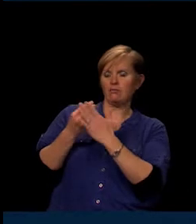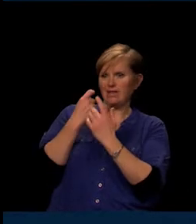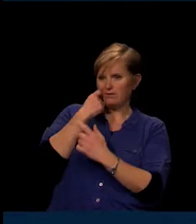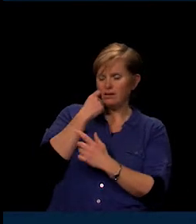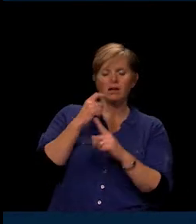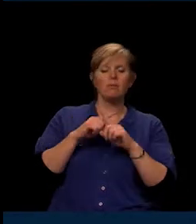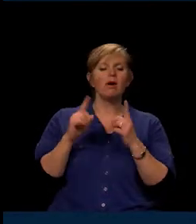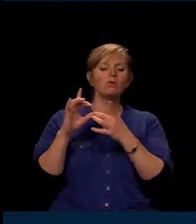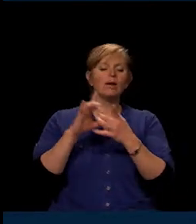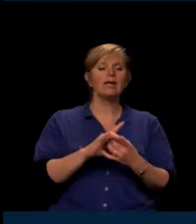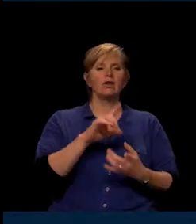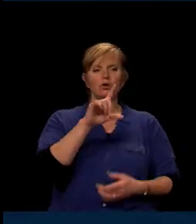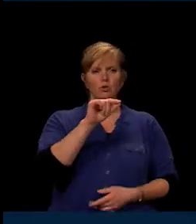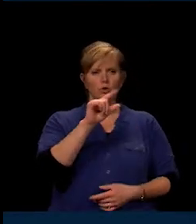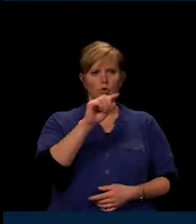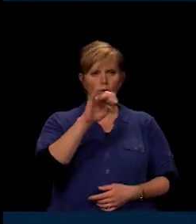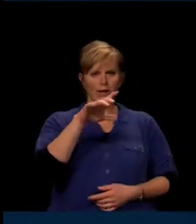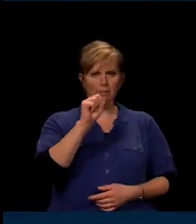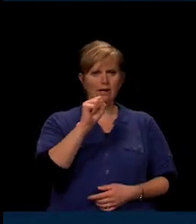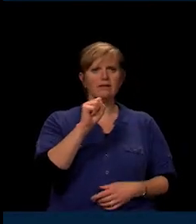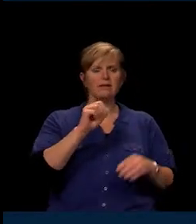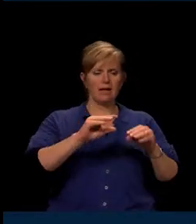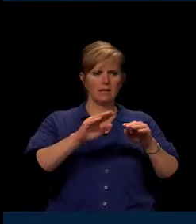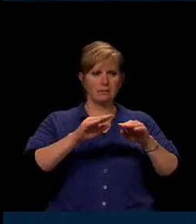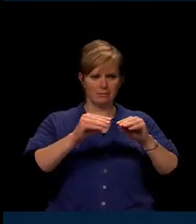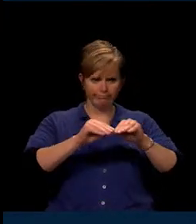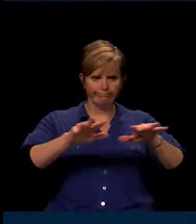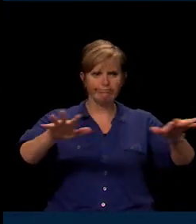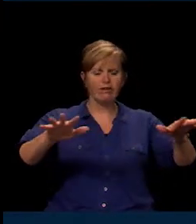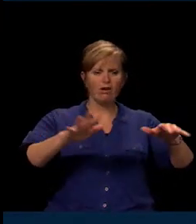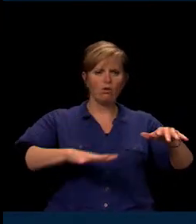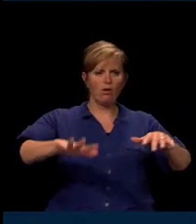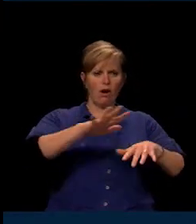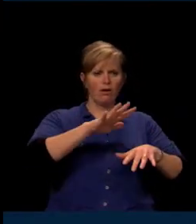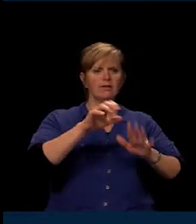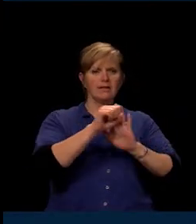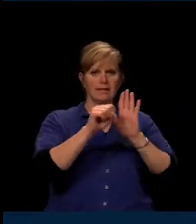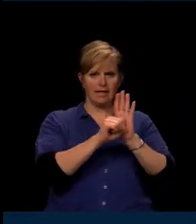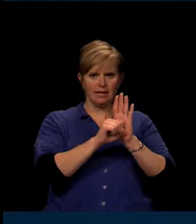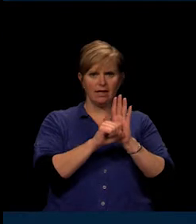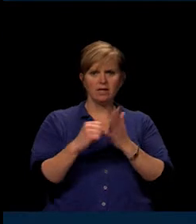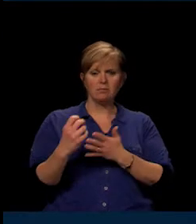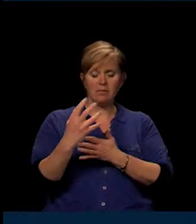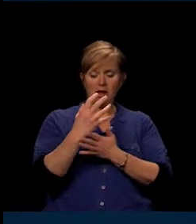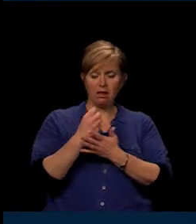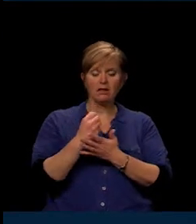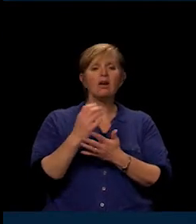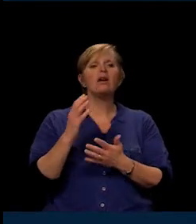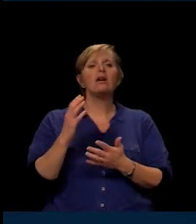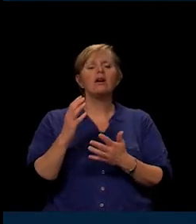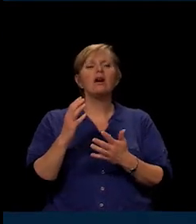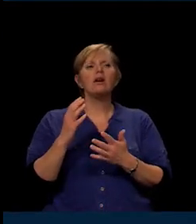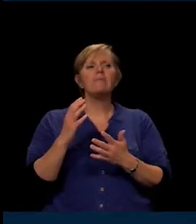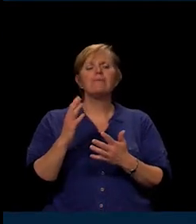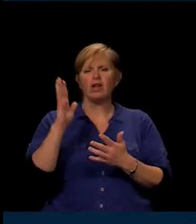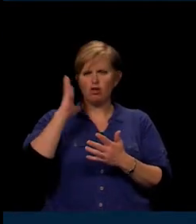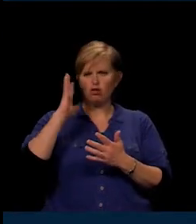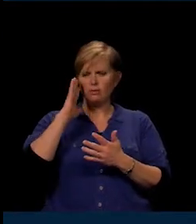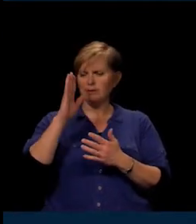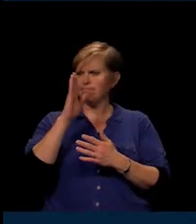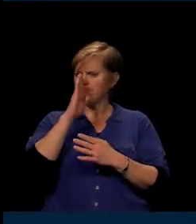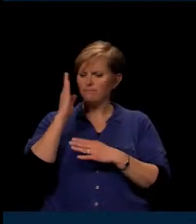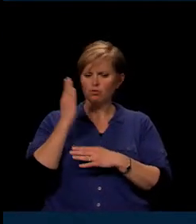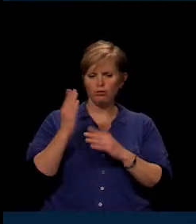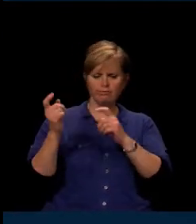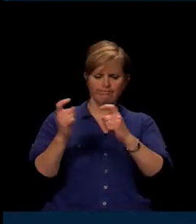mils that is levied across the state. It's being collected differently this year. It used to come straight to us. It was deducted off the total the state had